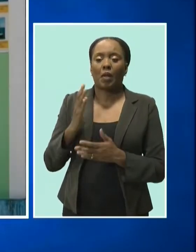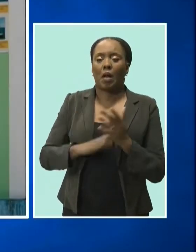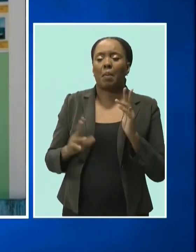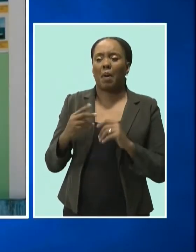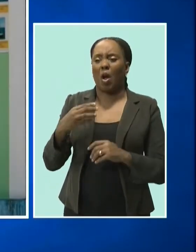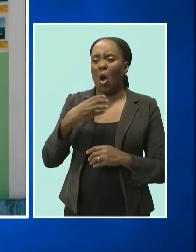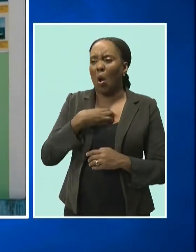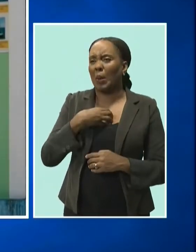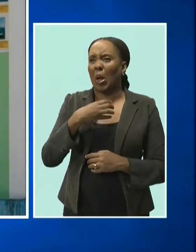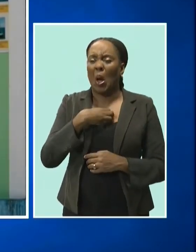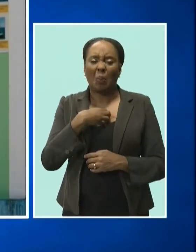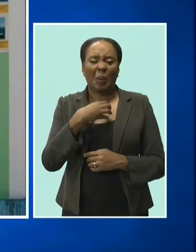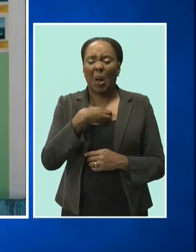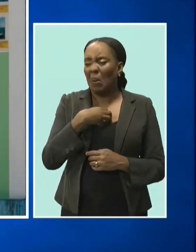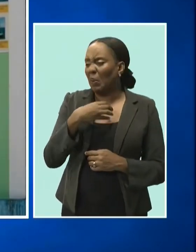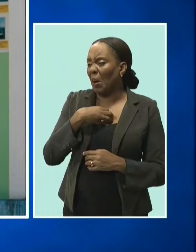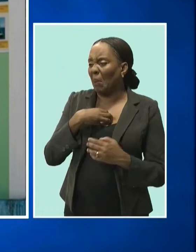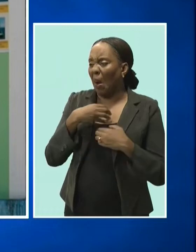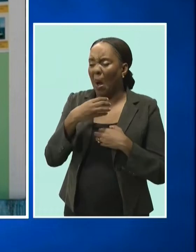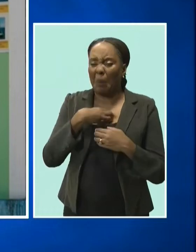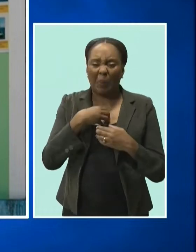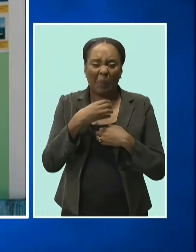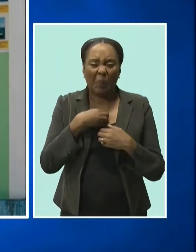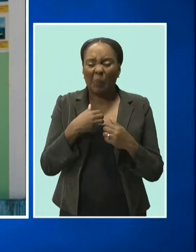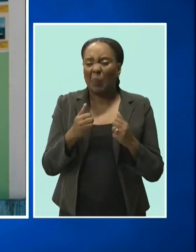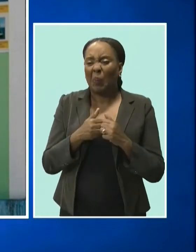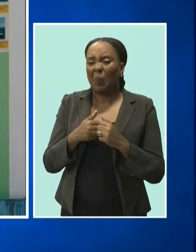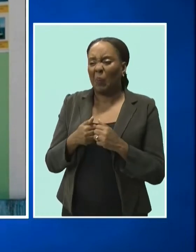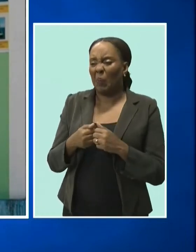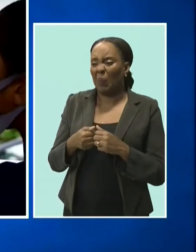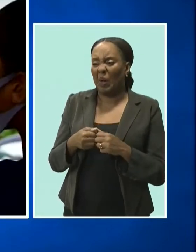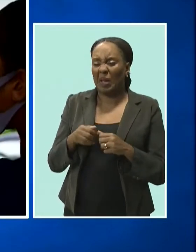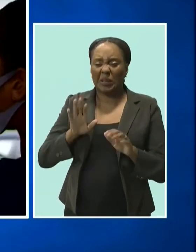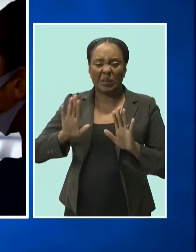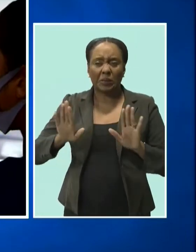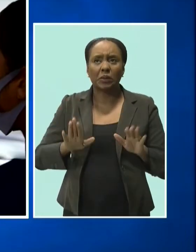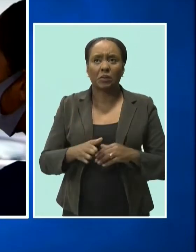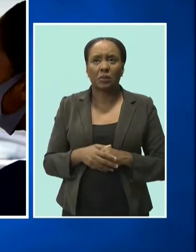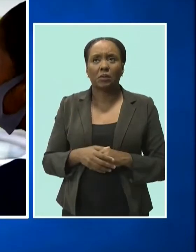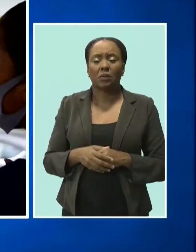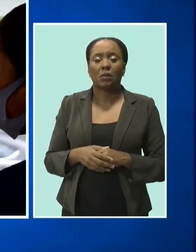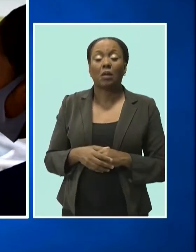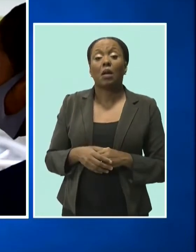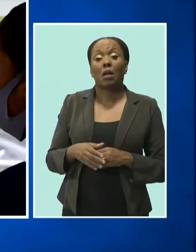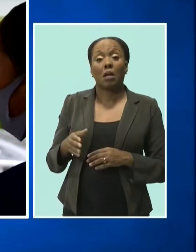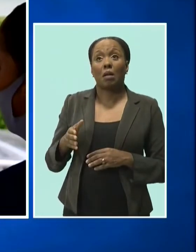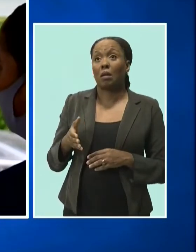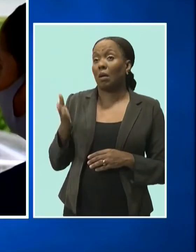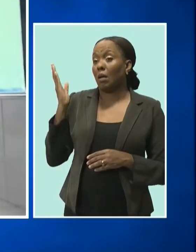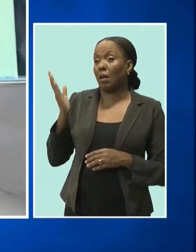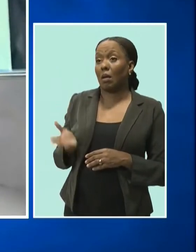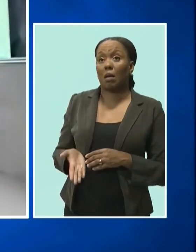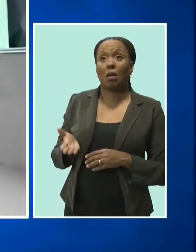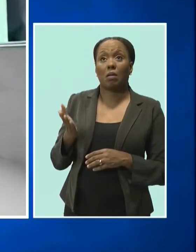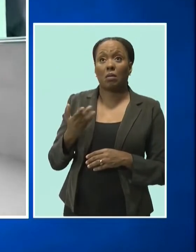that you cannot trouble somebody else's pot. That now becomes illegal. Fish vendor Melissa Tate says she was happy for the upgrades